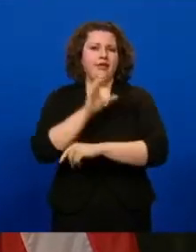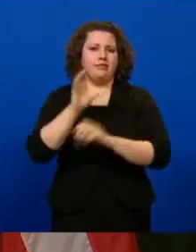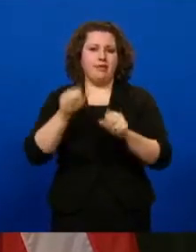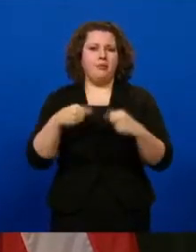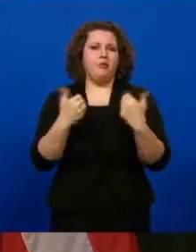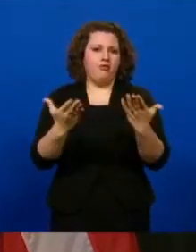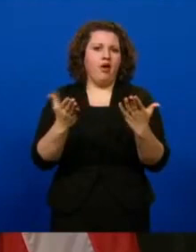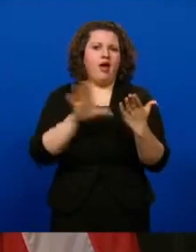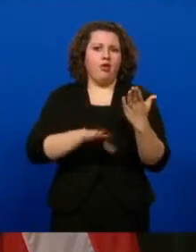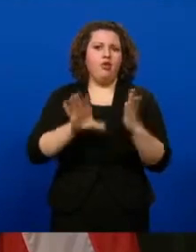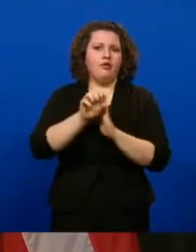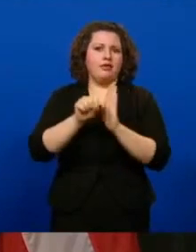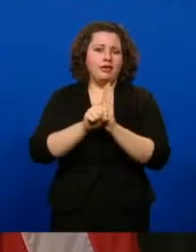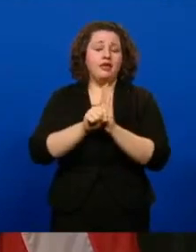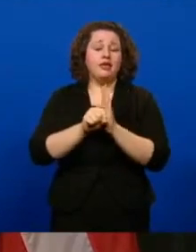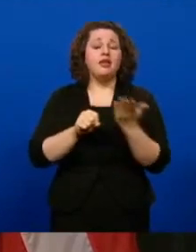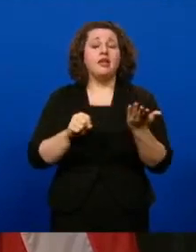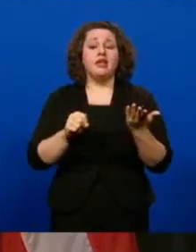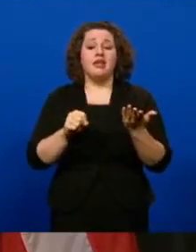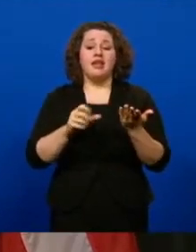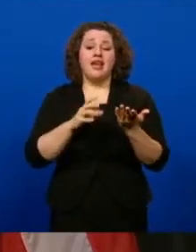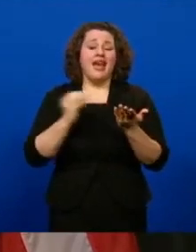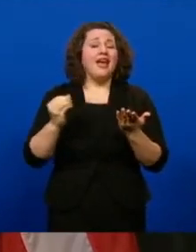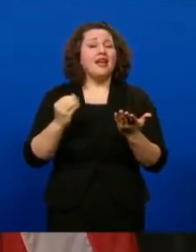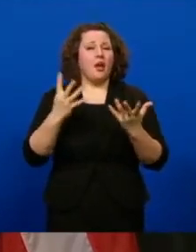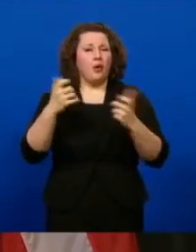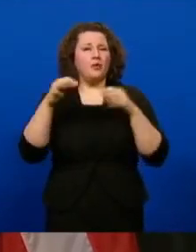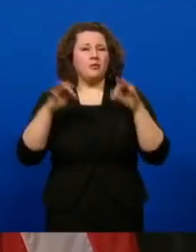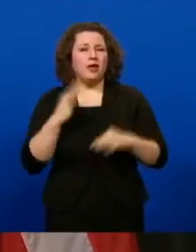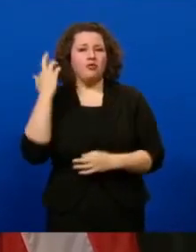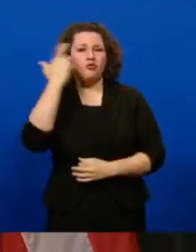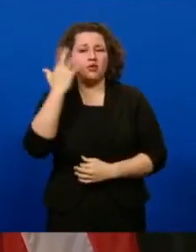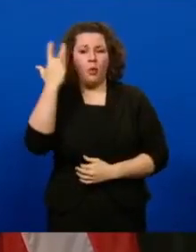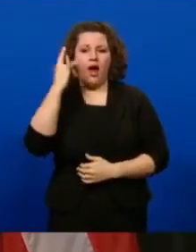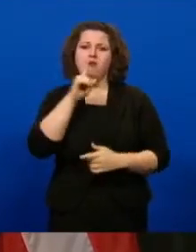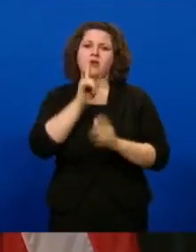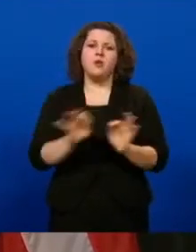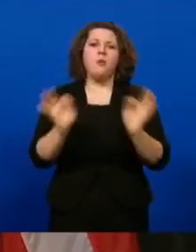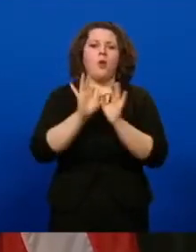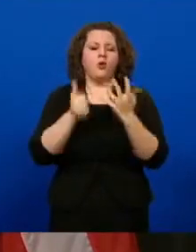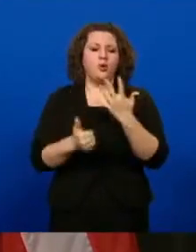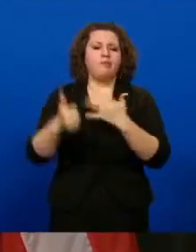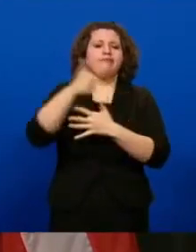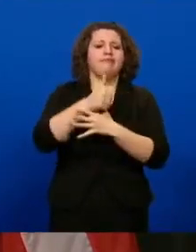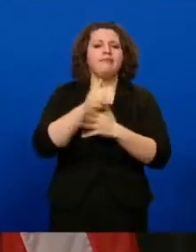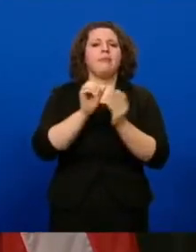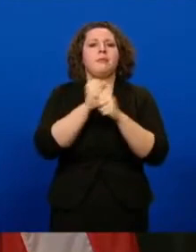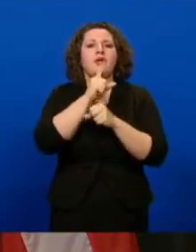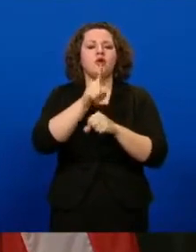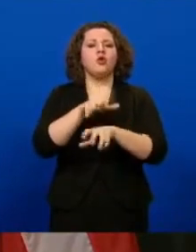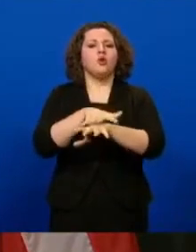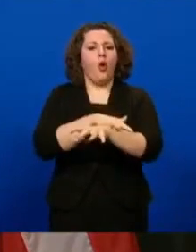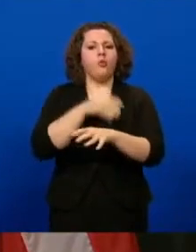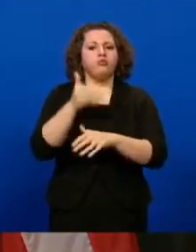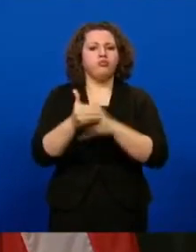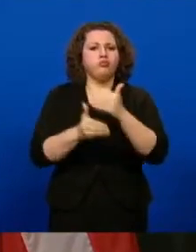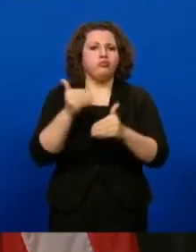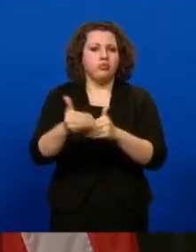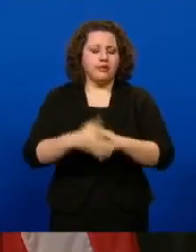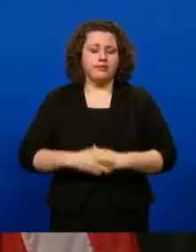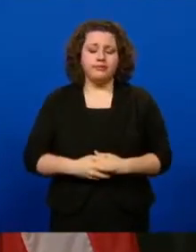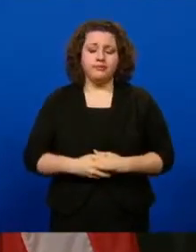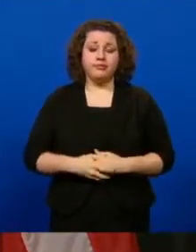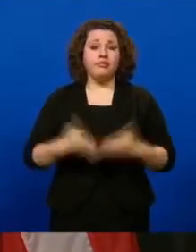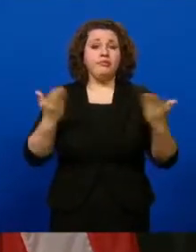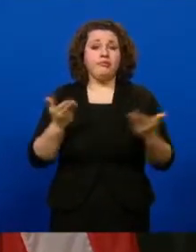the state and why it is really necessary to prioritize and to pace the rollout. Here in